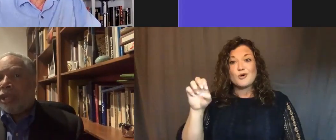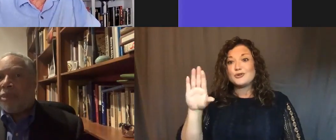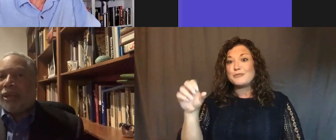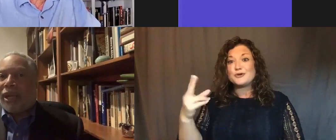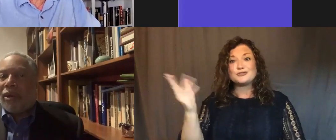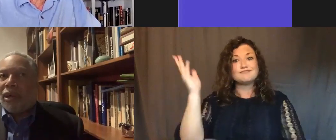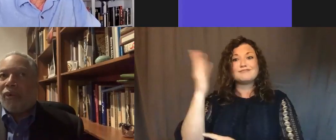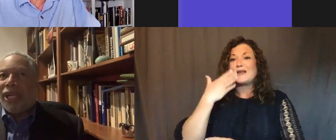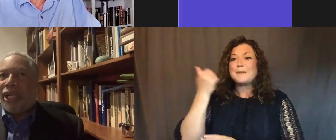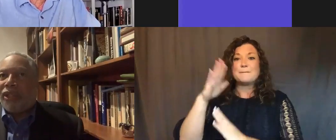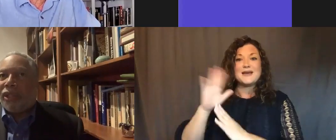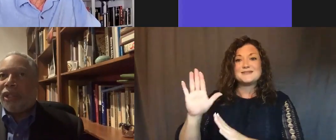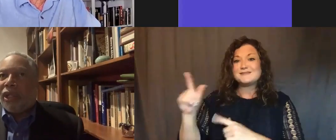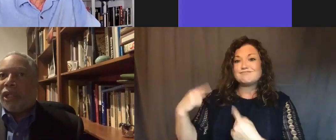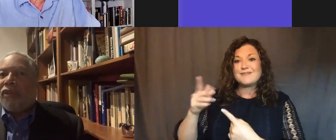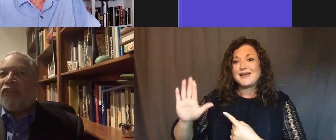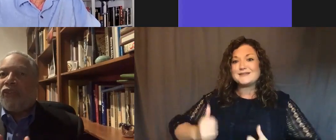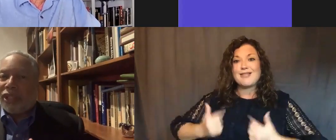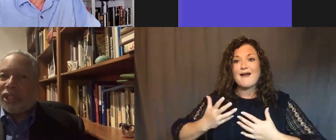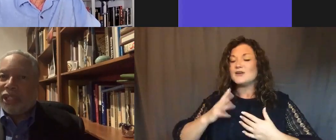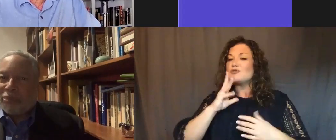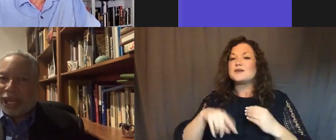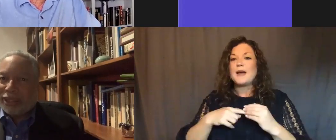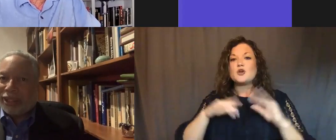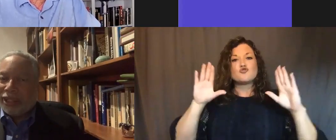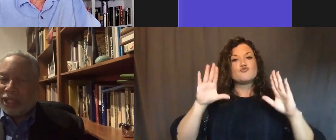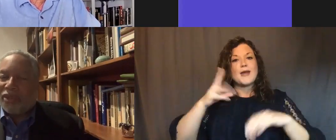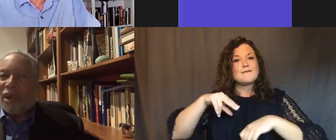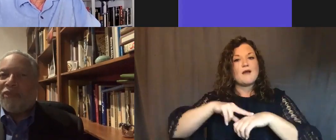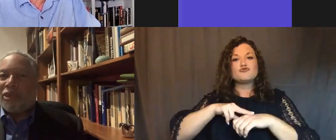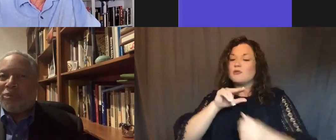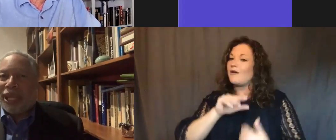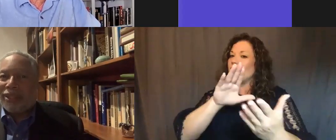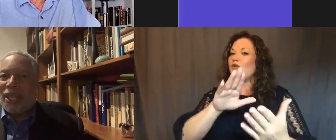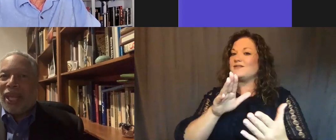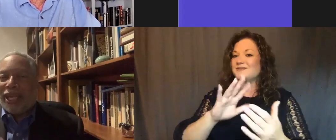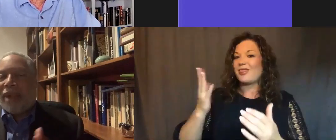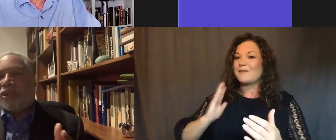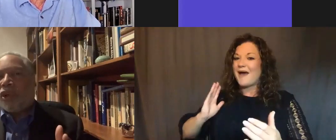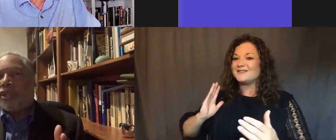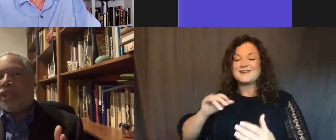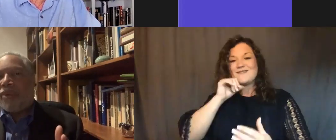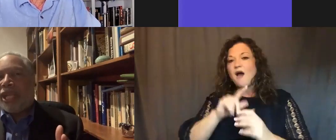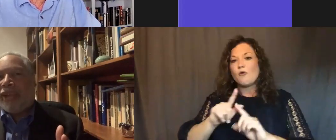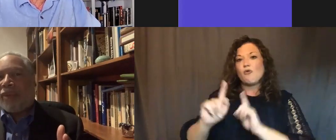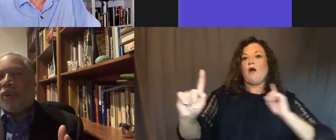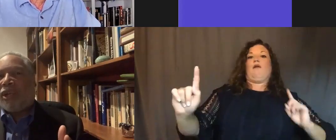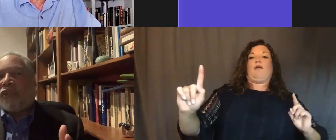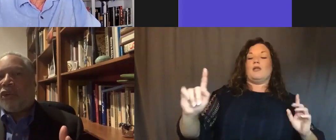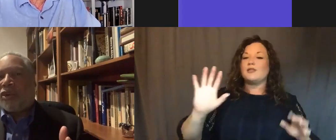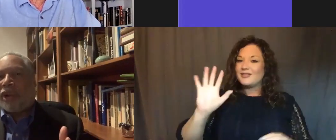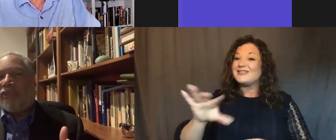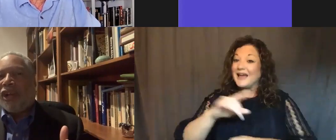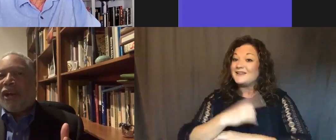talking about how a great nation confronts its past, doesn't run from its past. And that was also that day of that